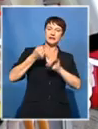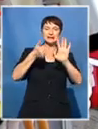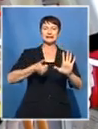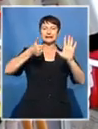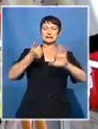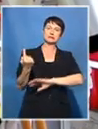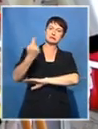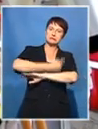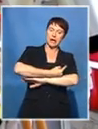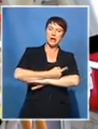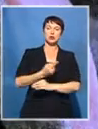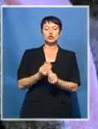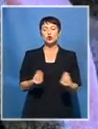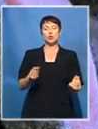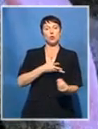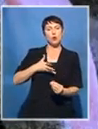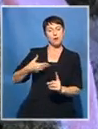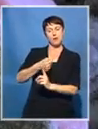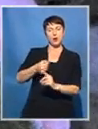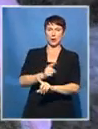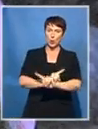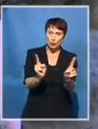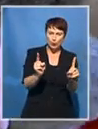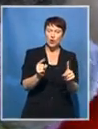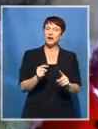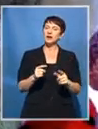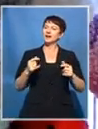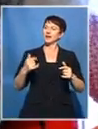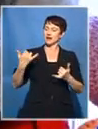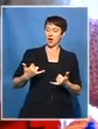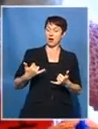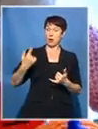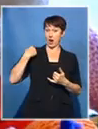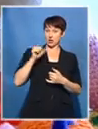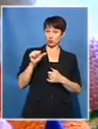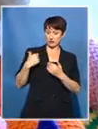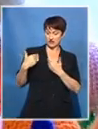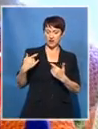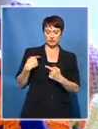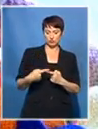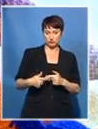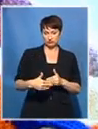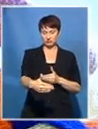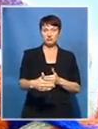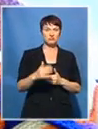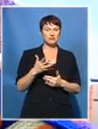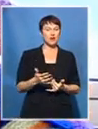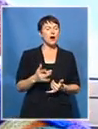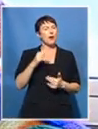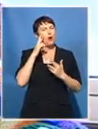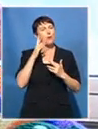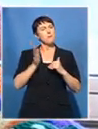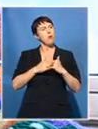Children campaign approaches its second week, renewed hope that the promises and undertakings extend beyond public platforms.